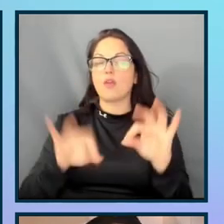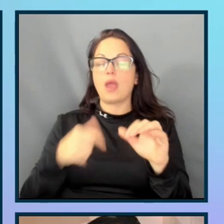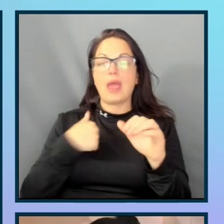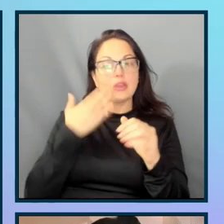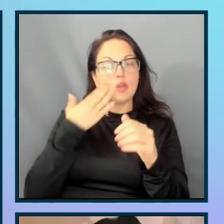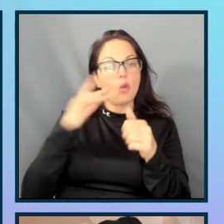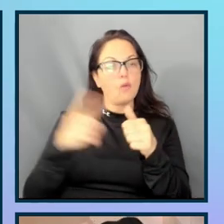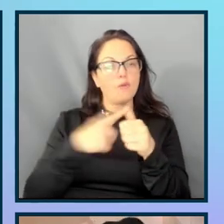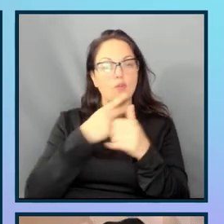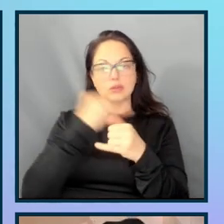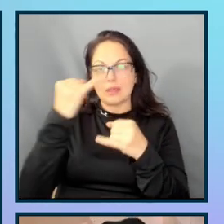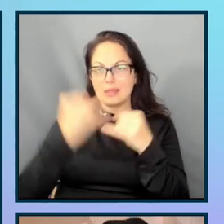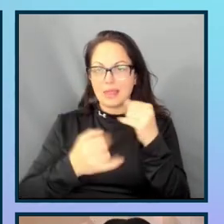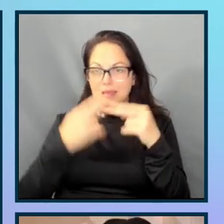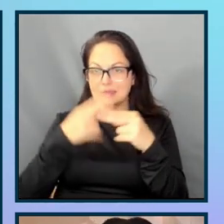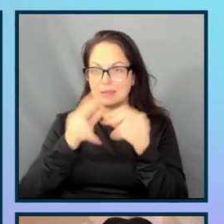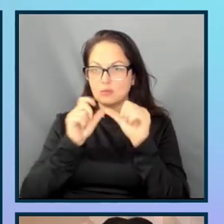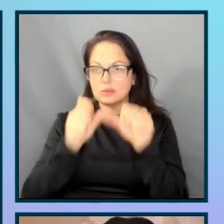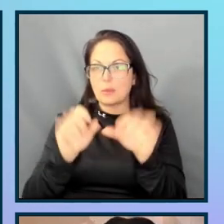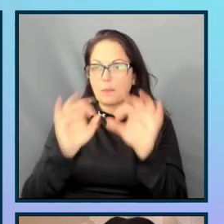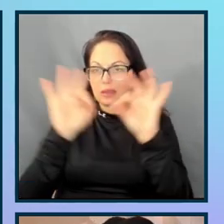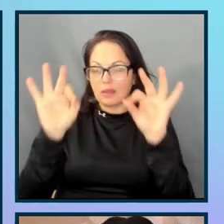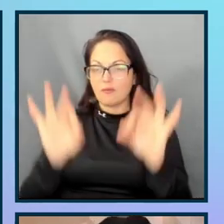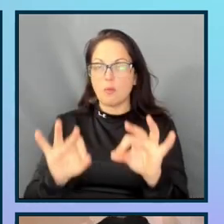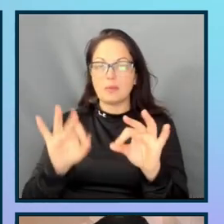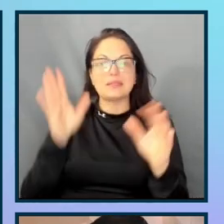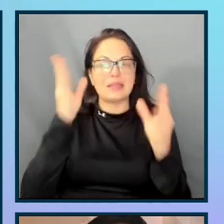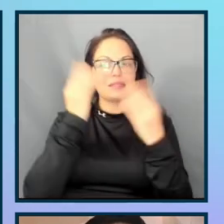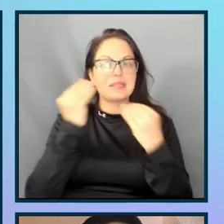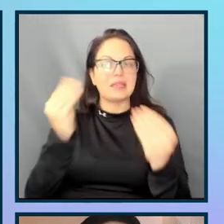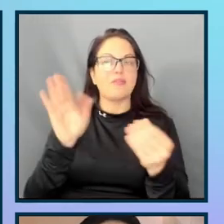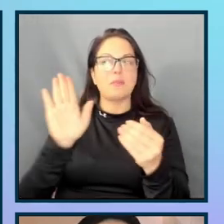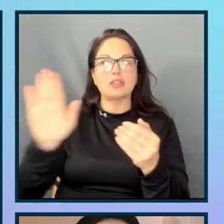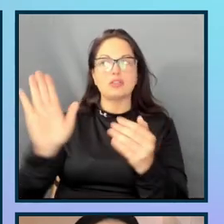last name in order to submit this form because that's the information that they're asking.